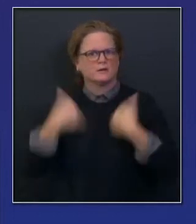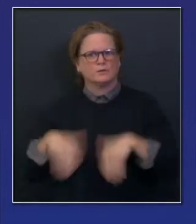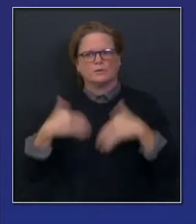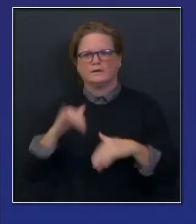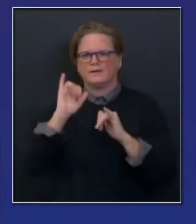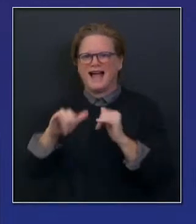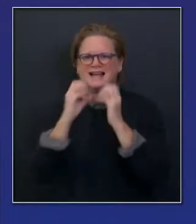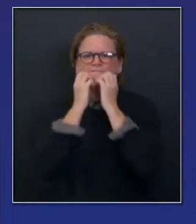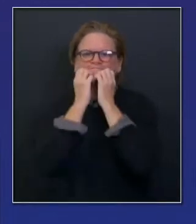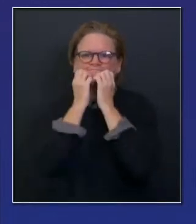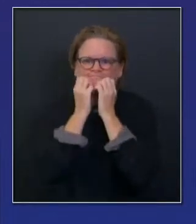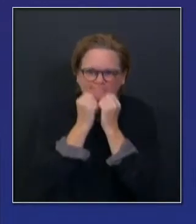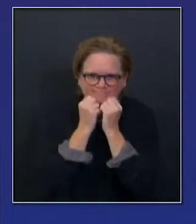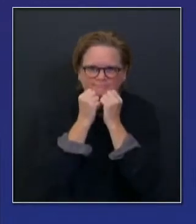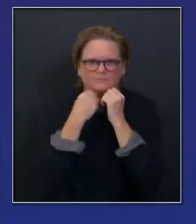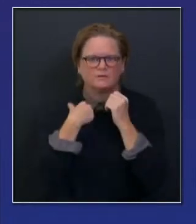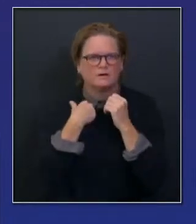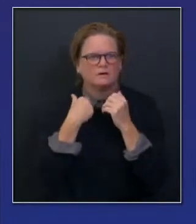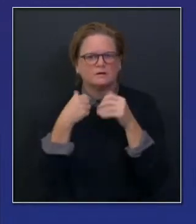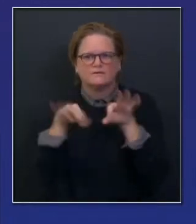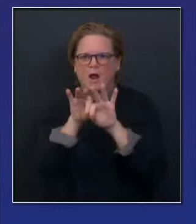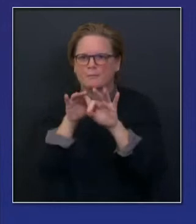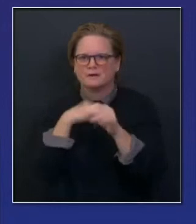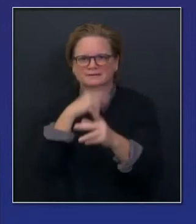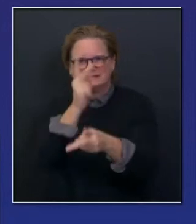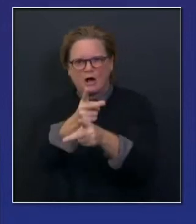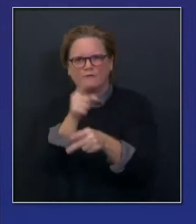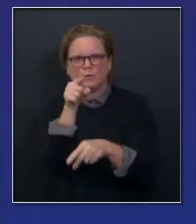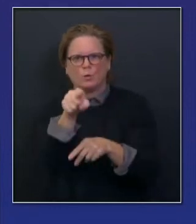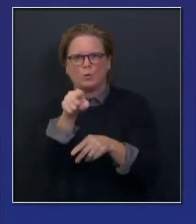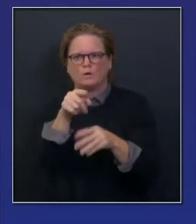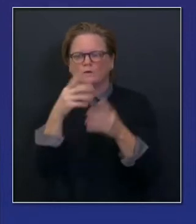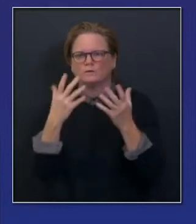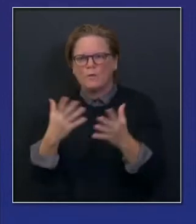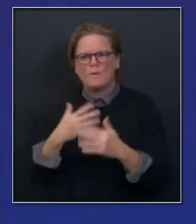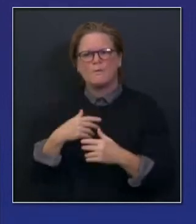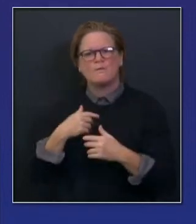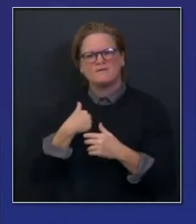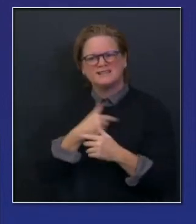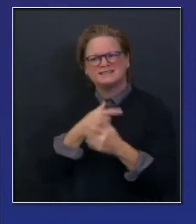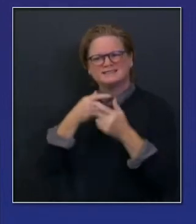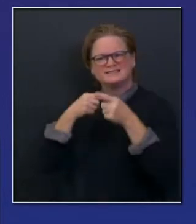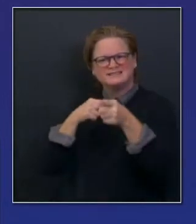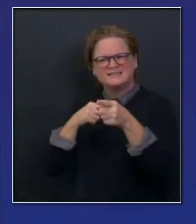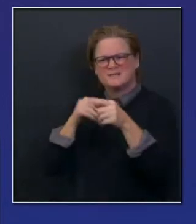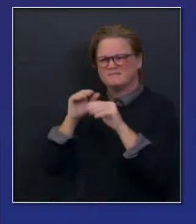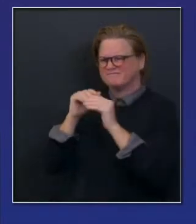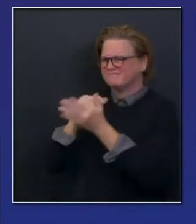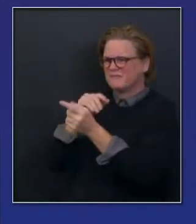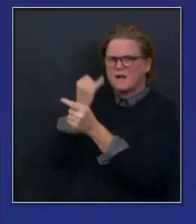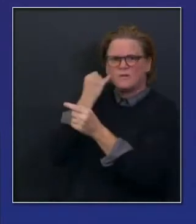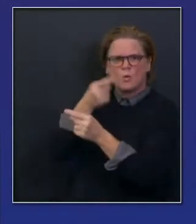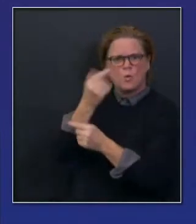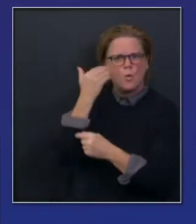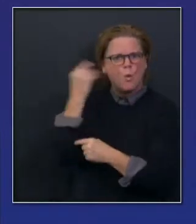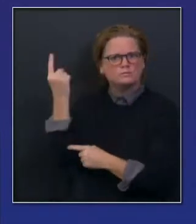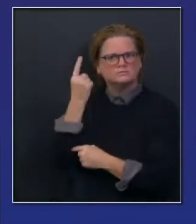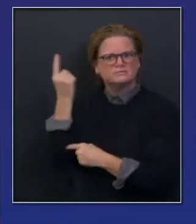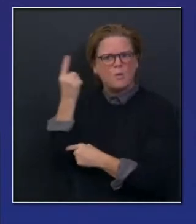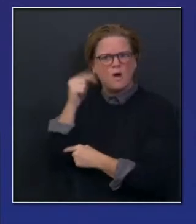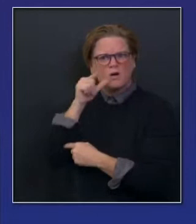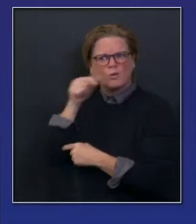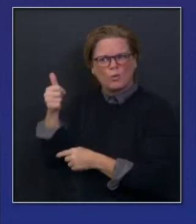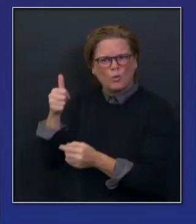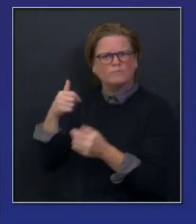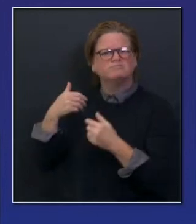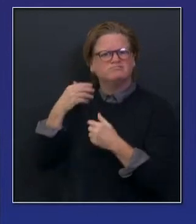time. So encourage folks that know of folks that have recently retired or may be interested in really stepping up in the next 60 or